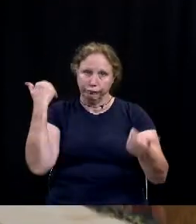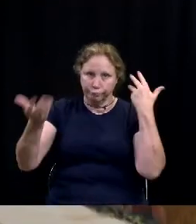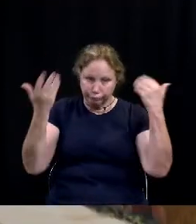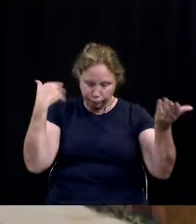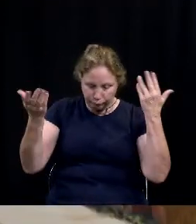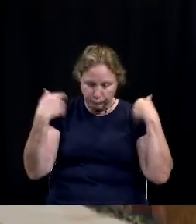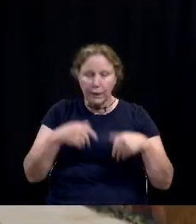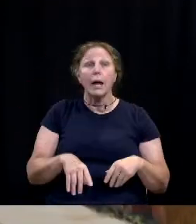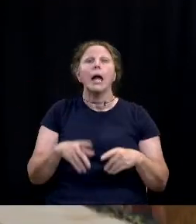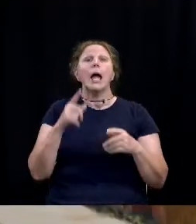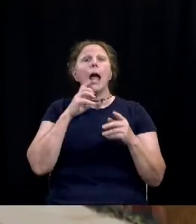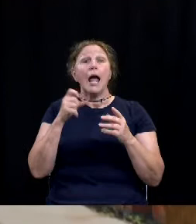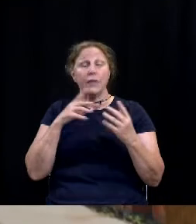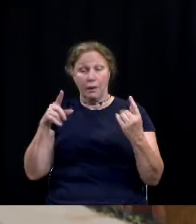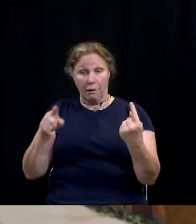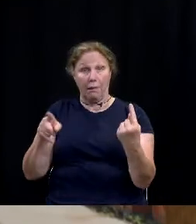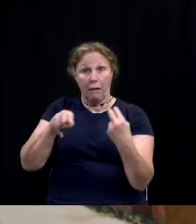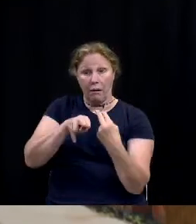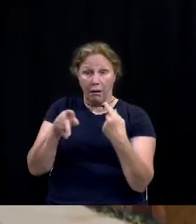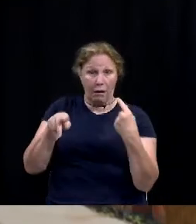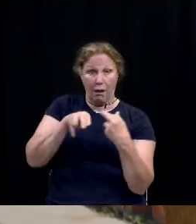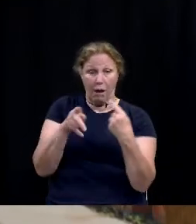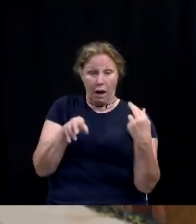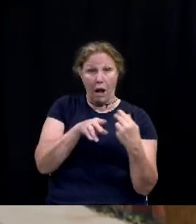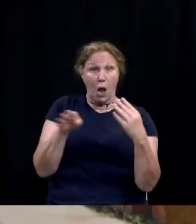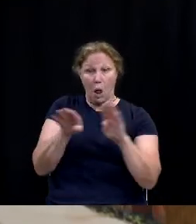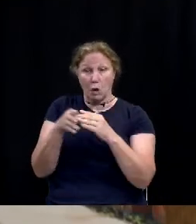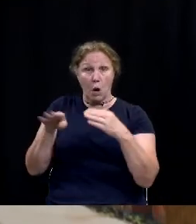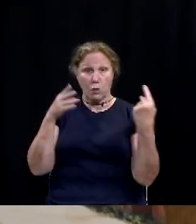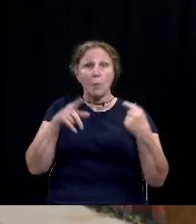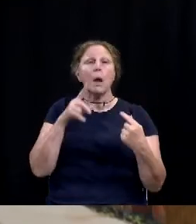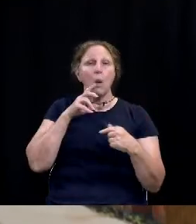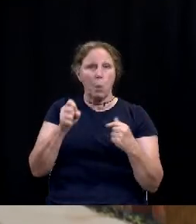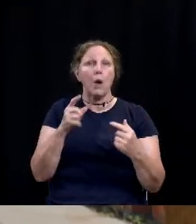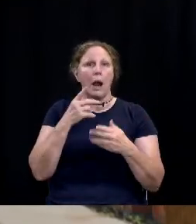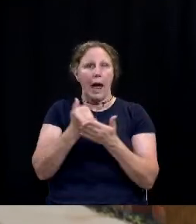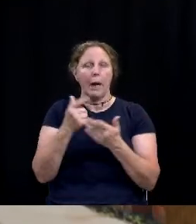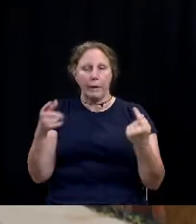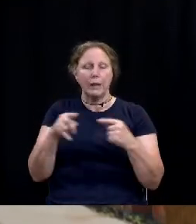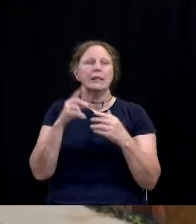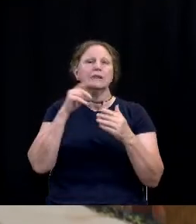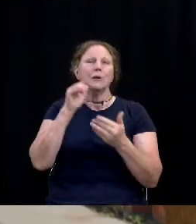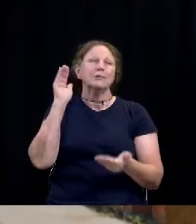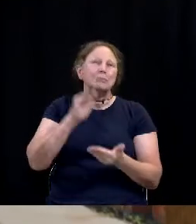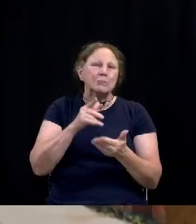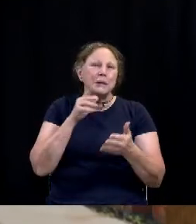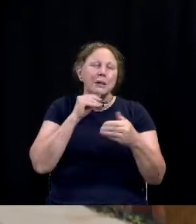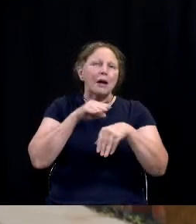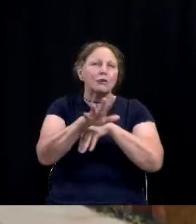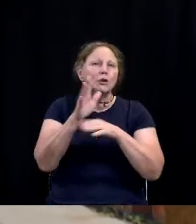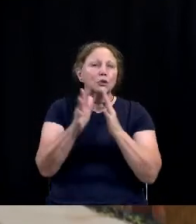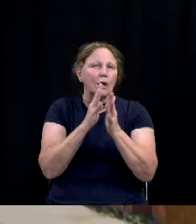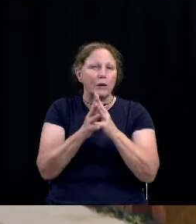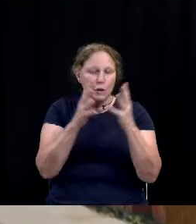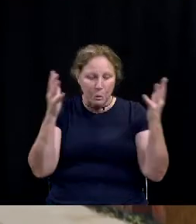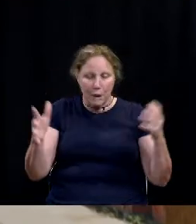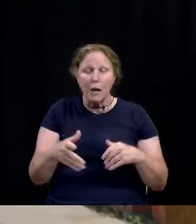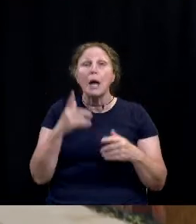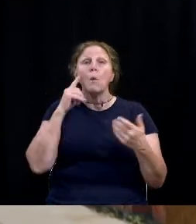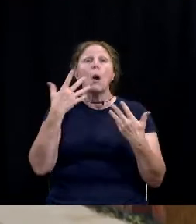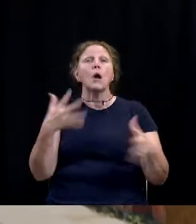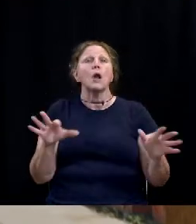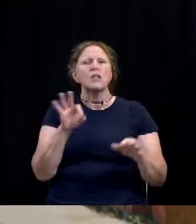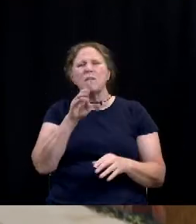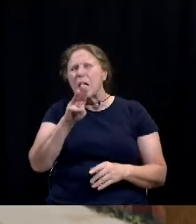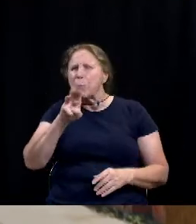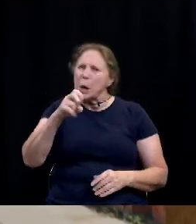lane shifting will continue throughout the project to minimize traffic interruptions. This $3.4 million project is expected to wrap up in February or